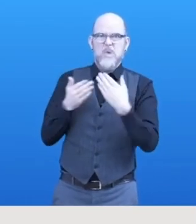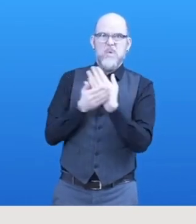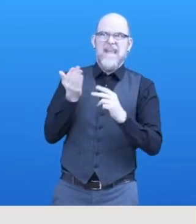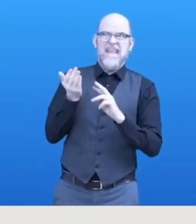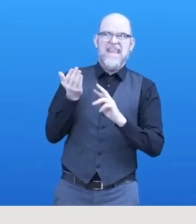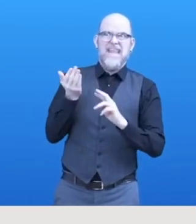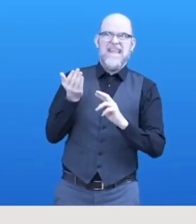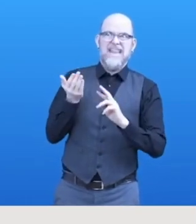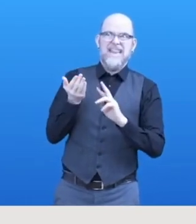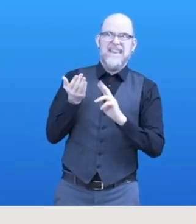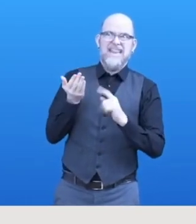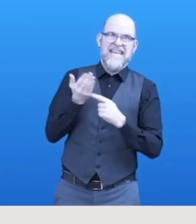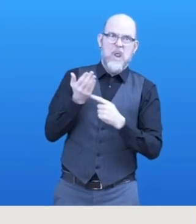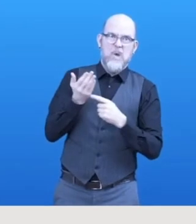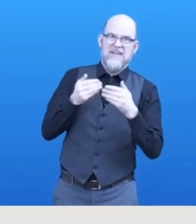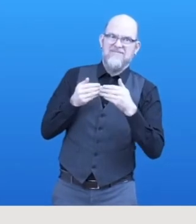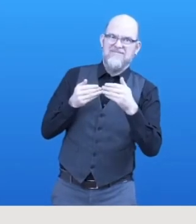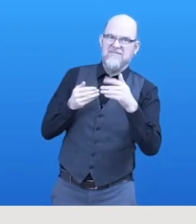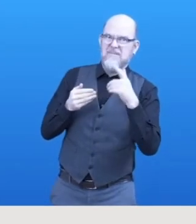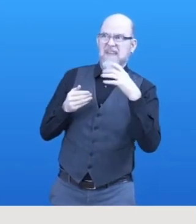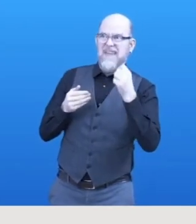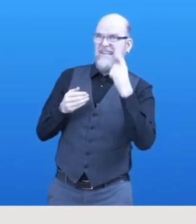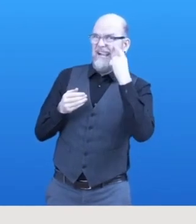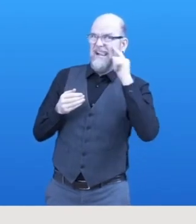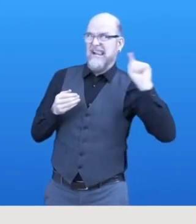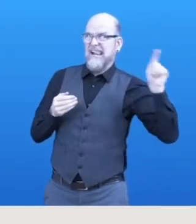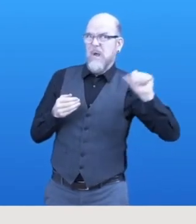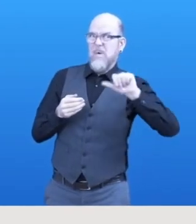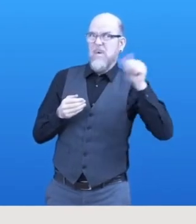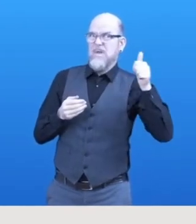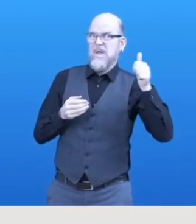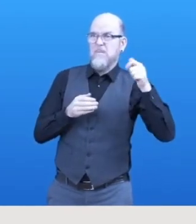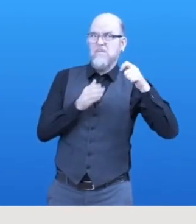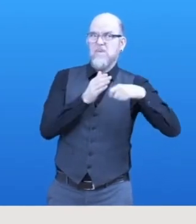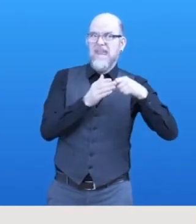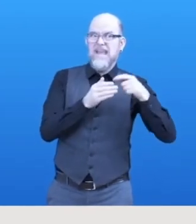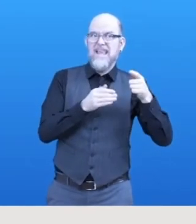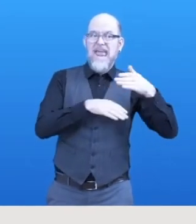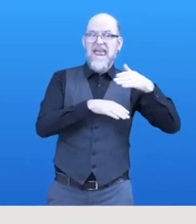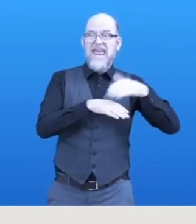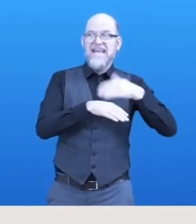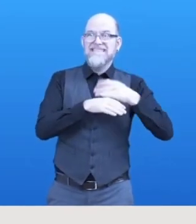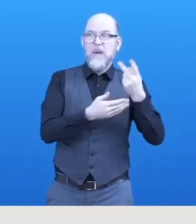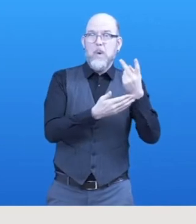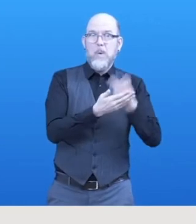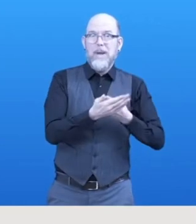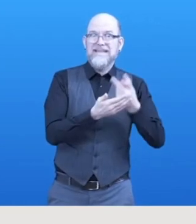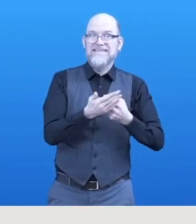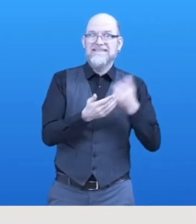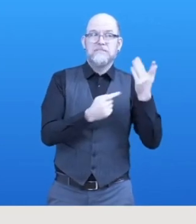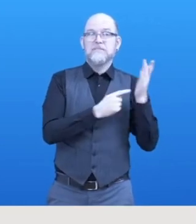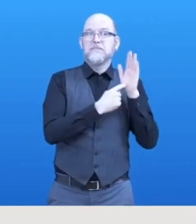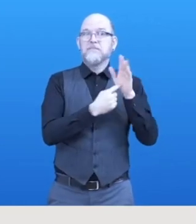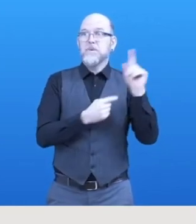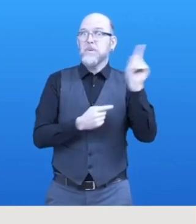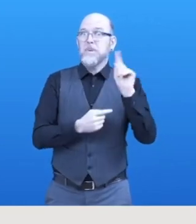we have another project in that domain. This project is called Easy Reading and it's presented by our